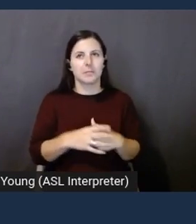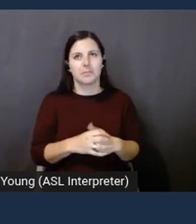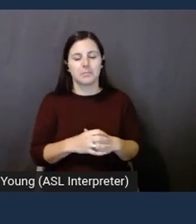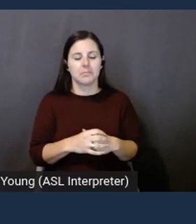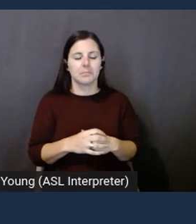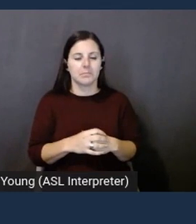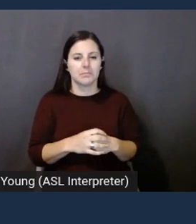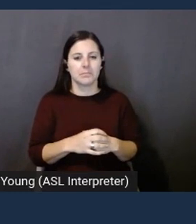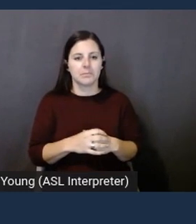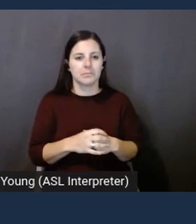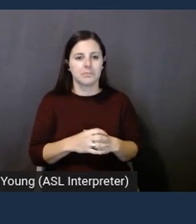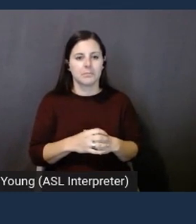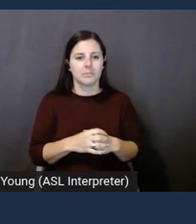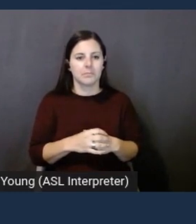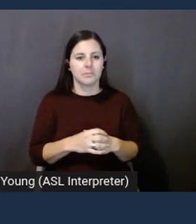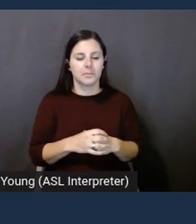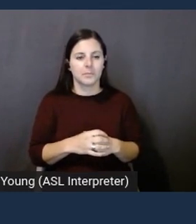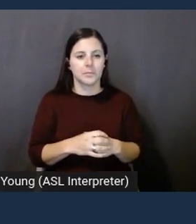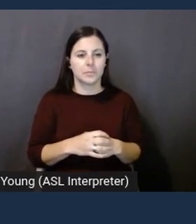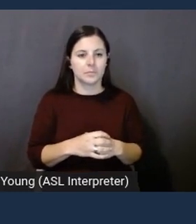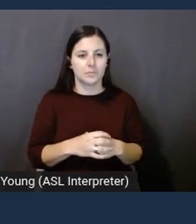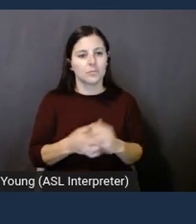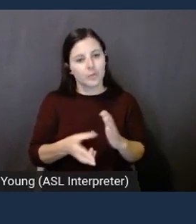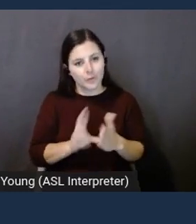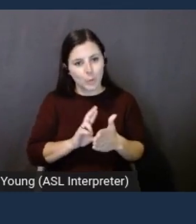review.